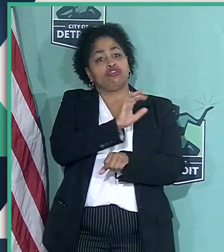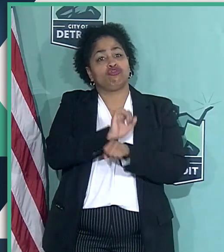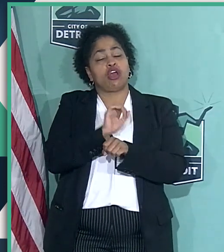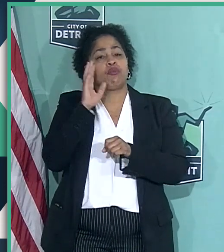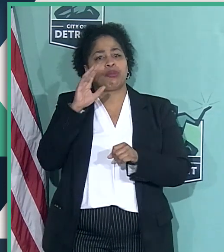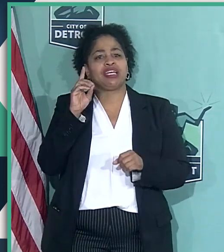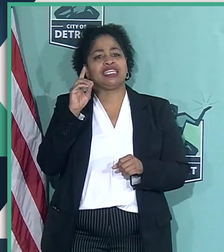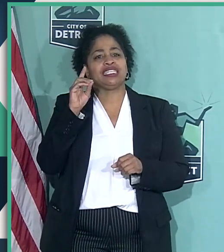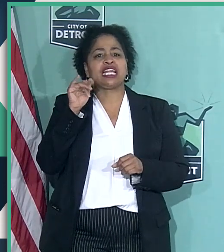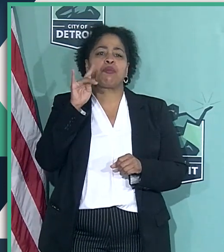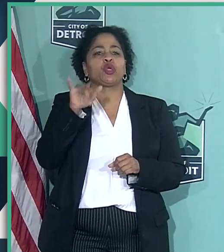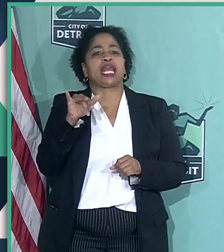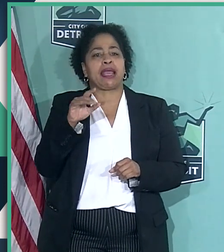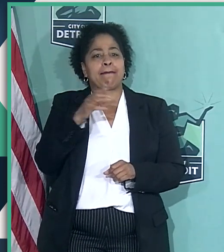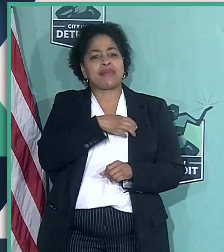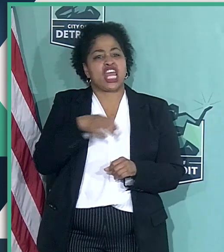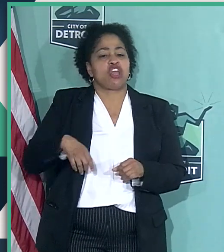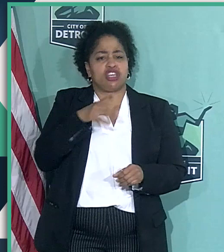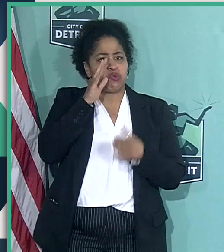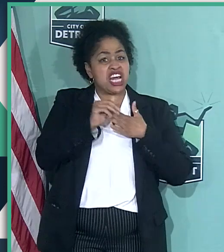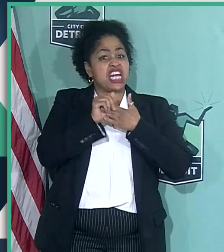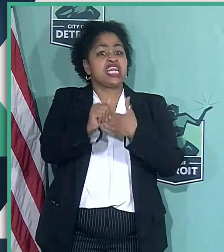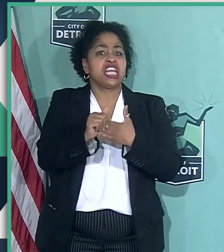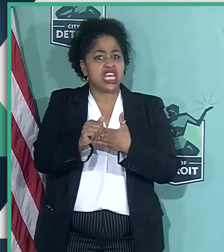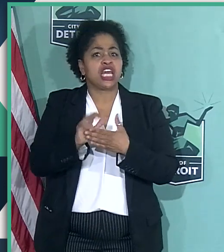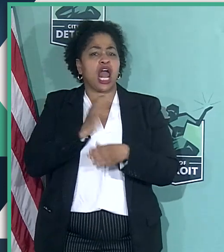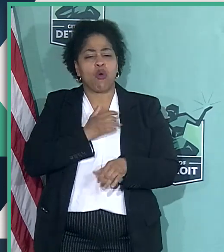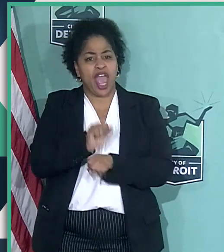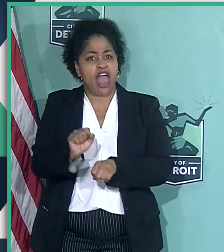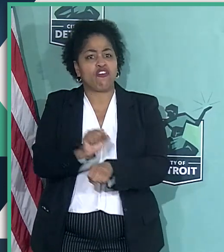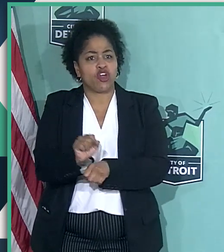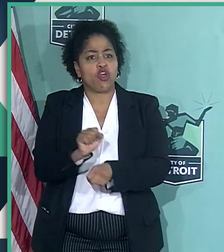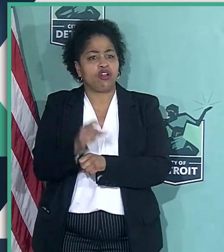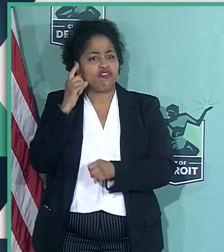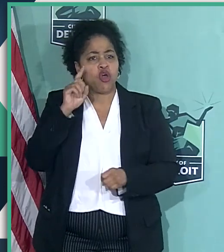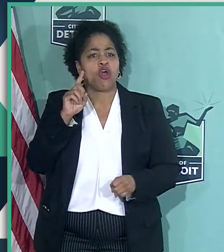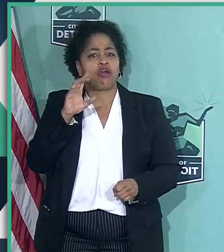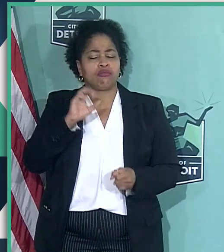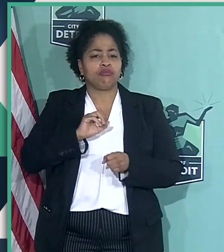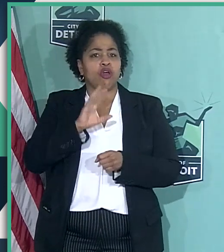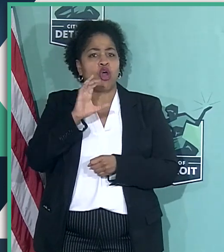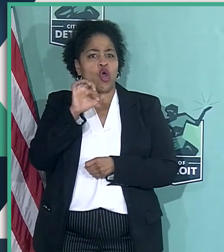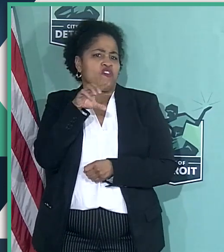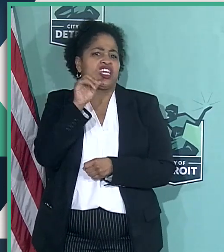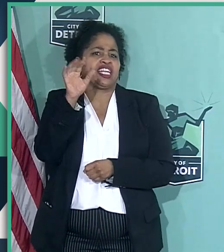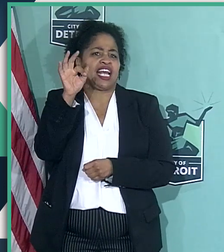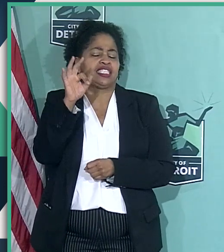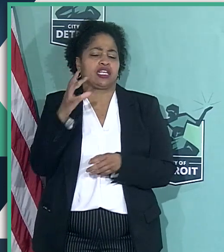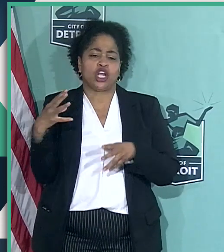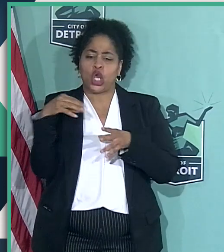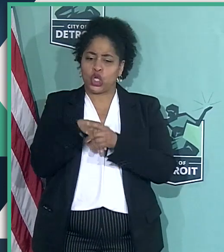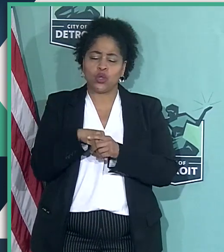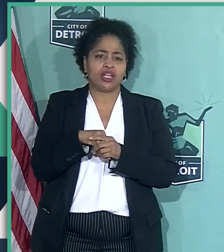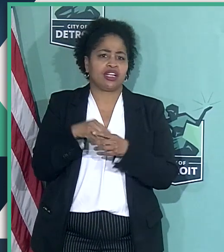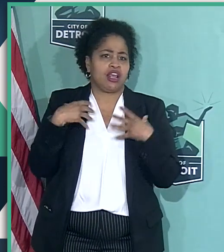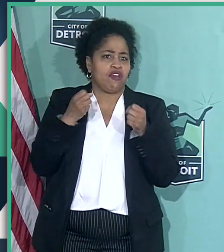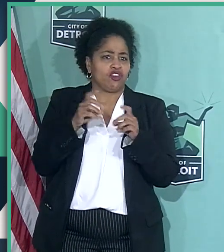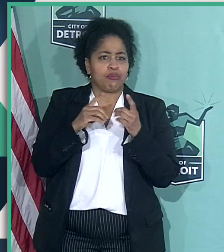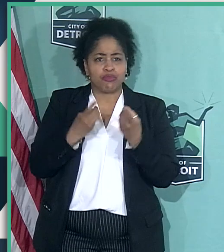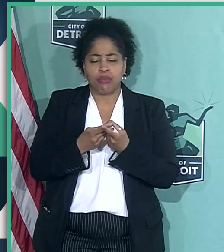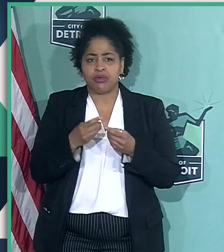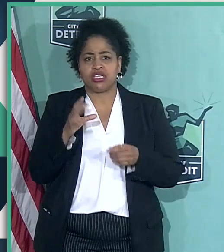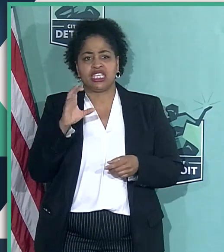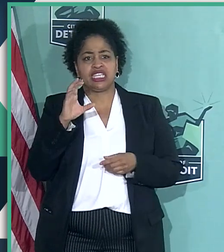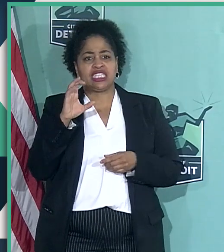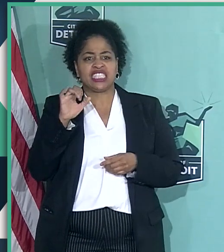to lead the overall effort to deal with COVID-19 going forward, including the Health Department and the Civil Rights Department